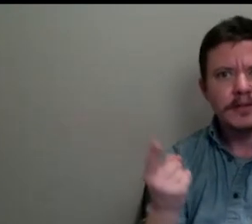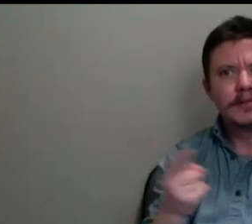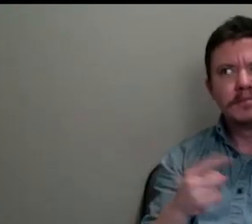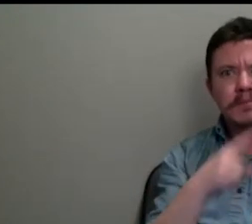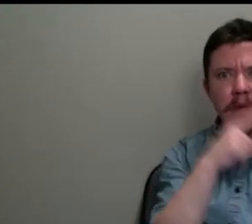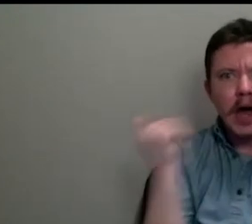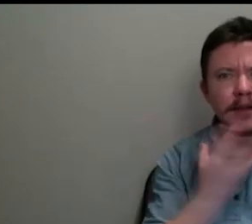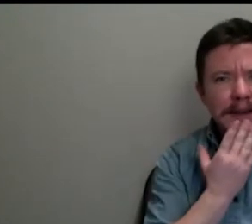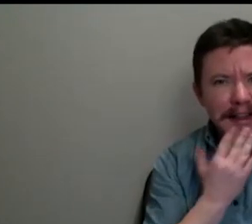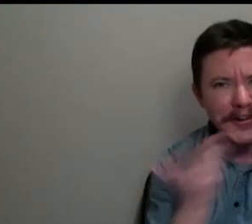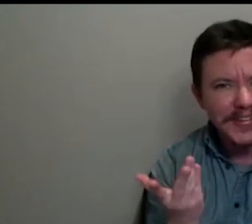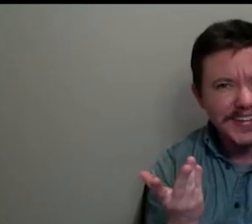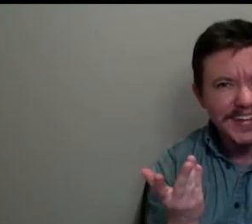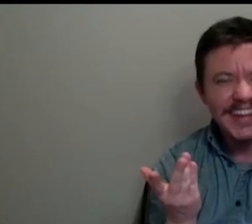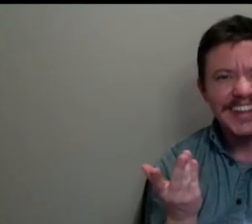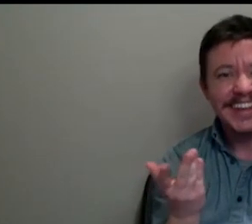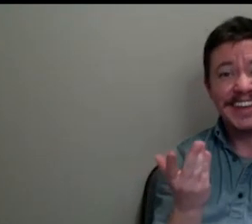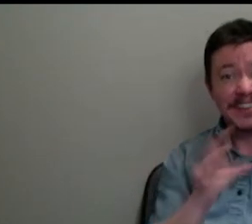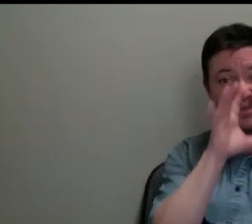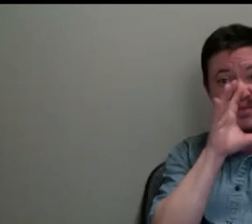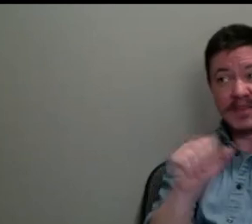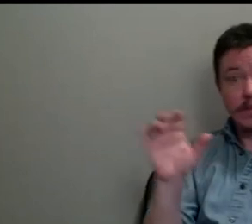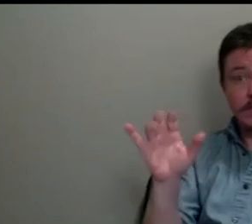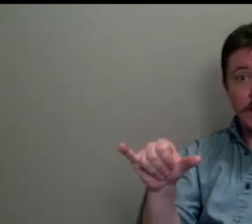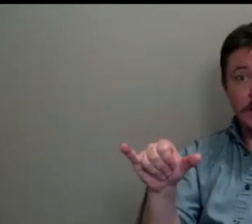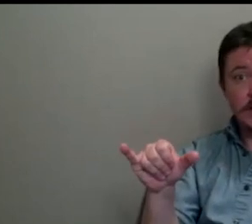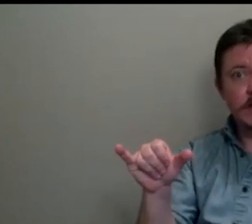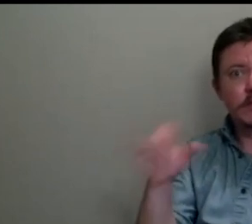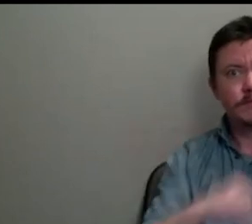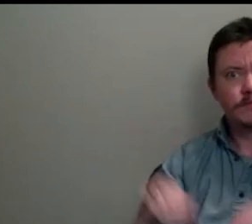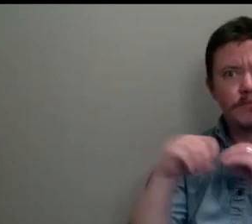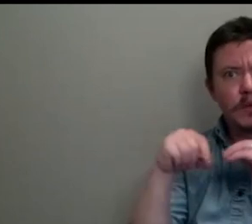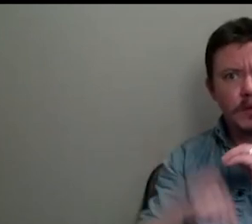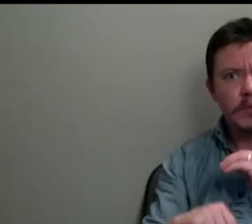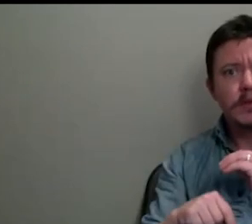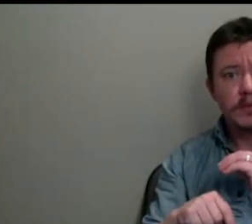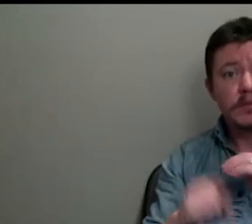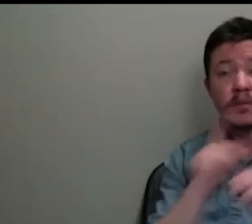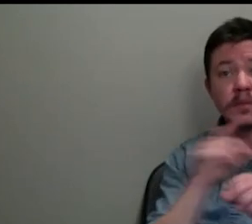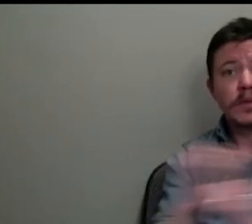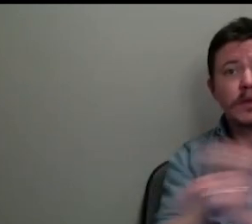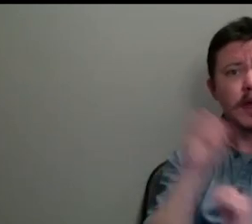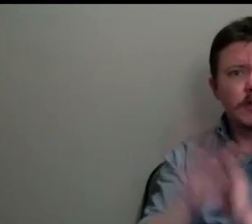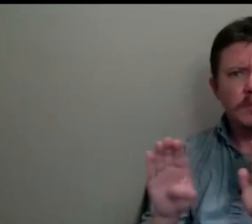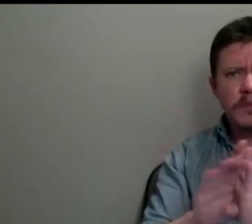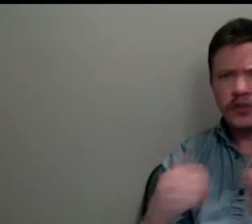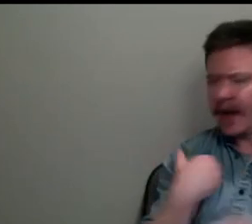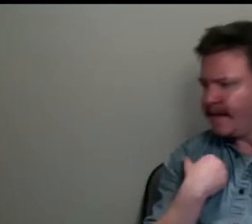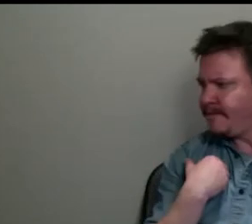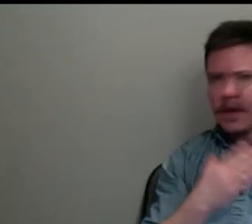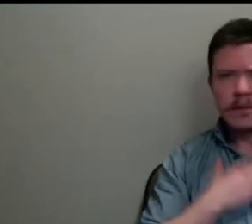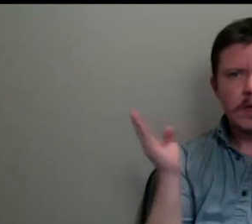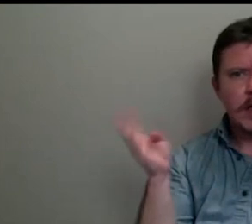what's fascinating furthermore about that, and there is actually a picture of it, I think, in my